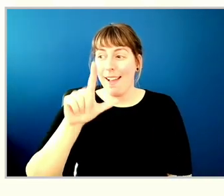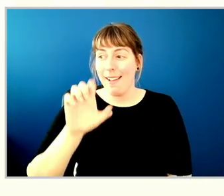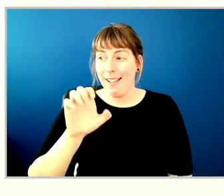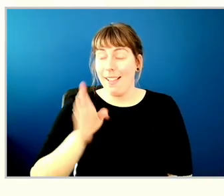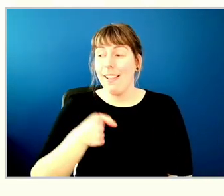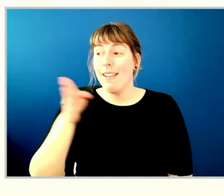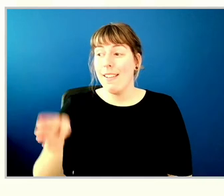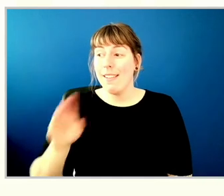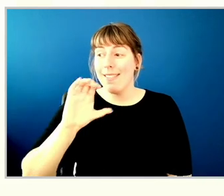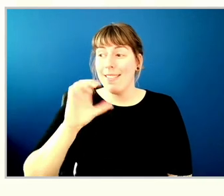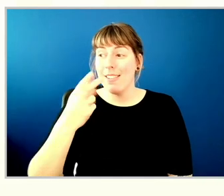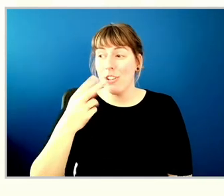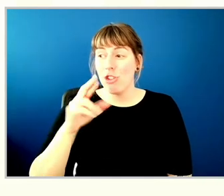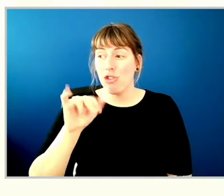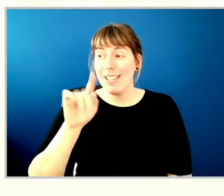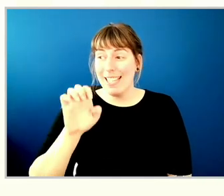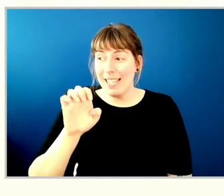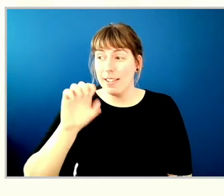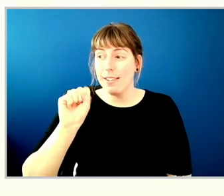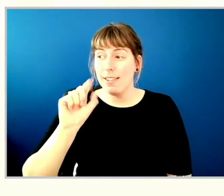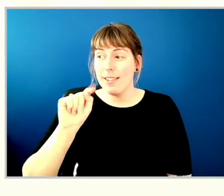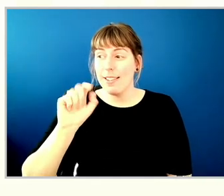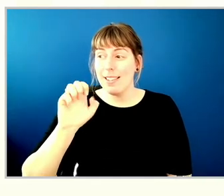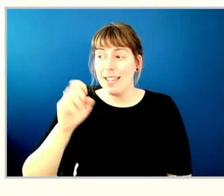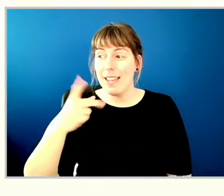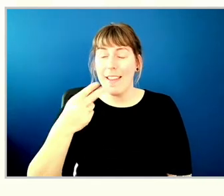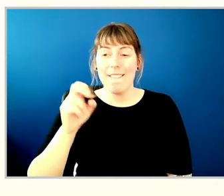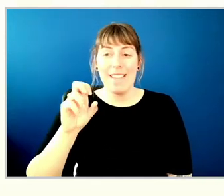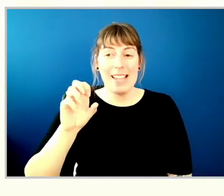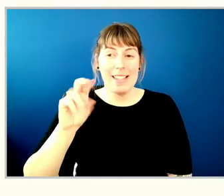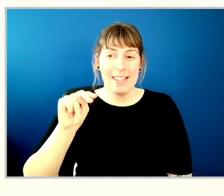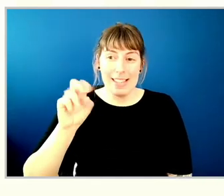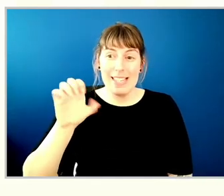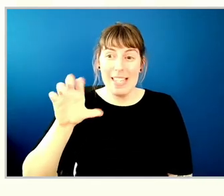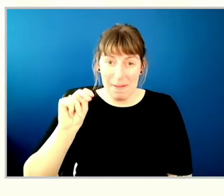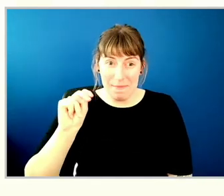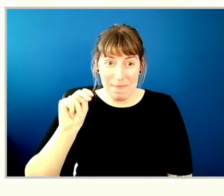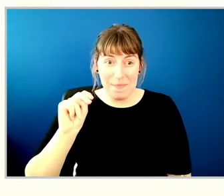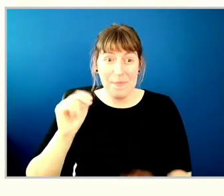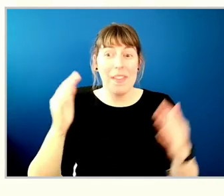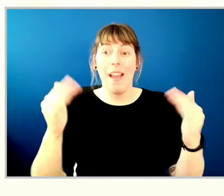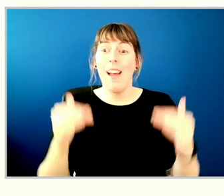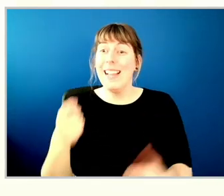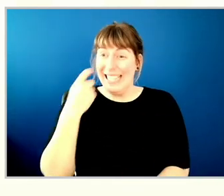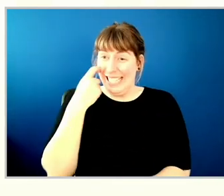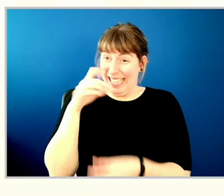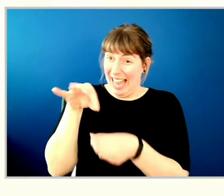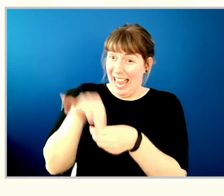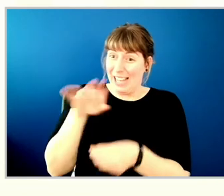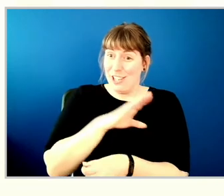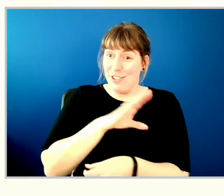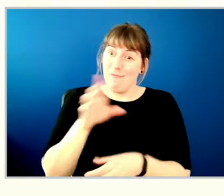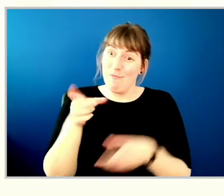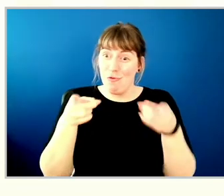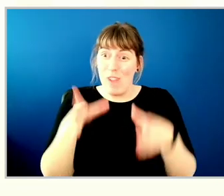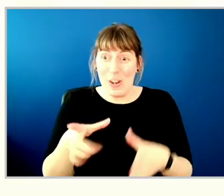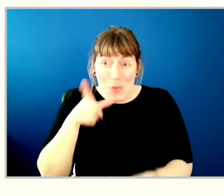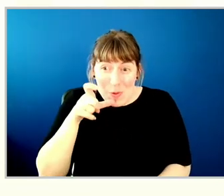Stevenson. And a very warm welcome to our newly elected director, Kristen Rivers.